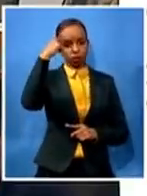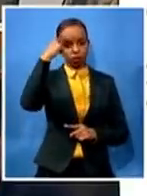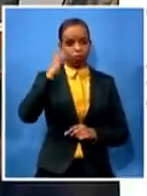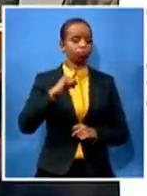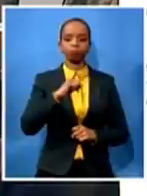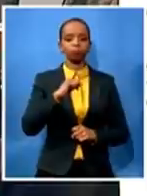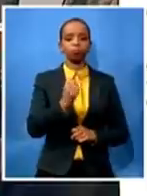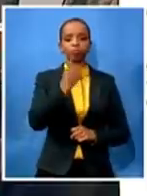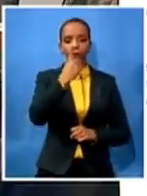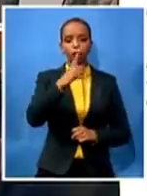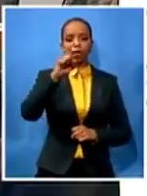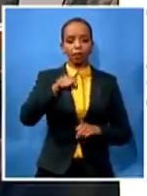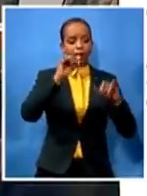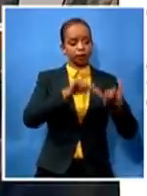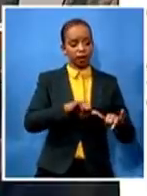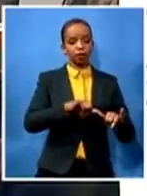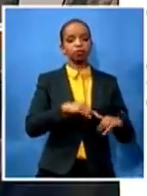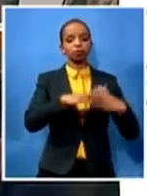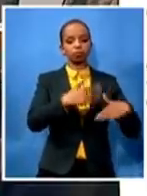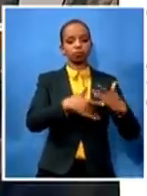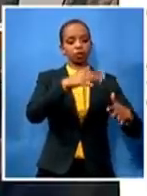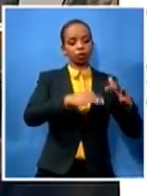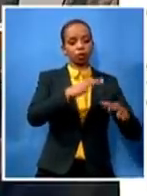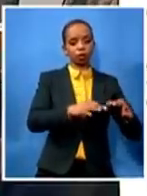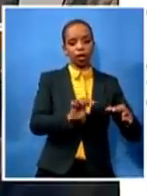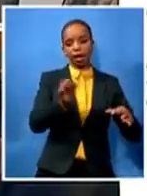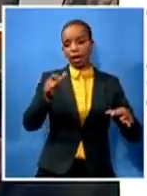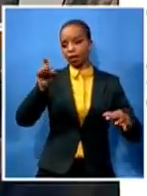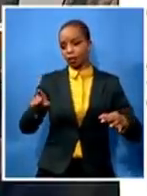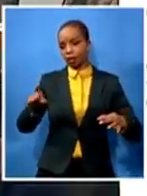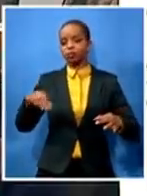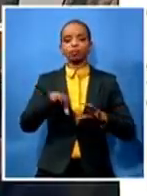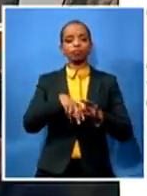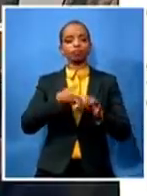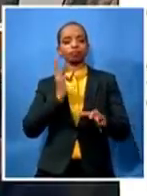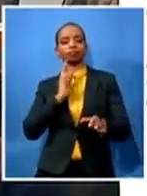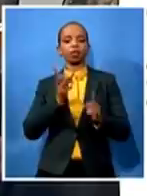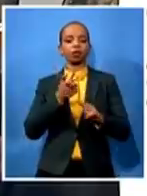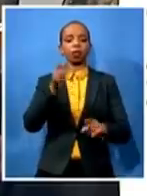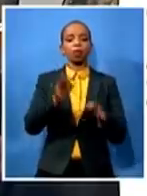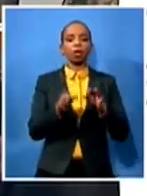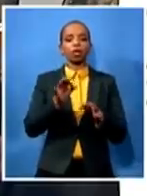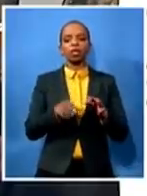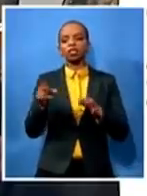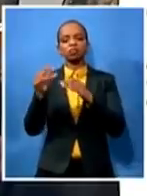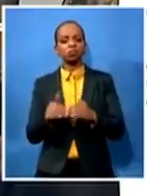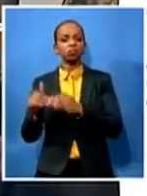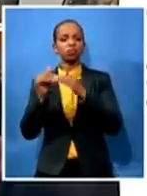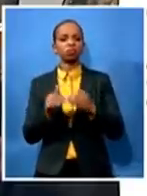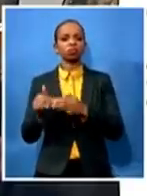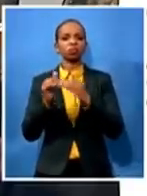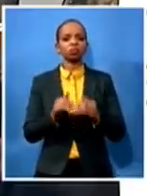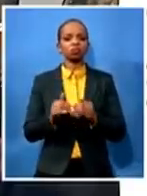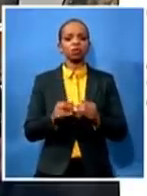he took care of the family including most of the matters that have to do with the upkeeping of the whole as well as our safety